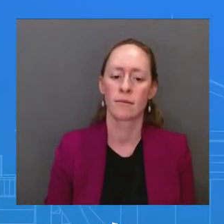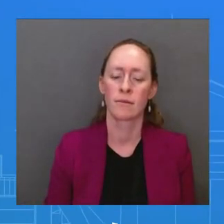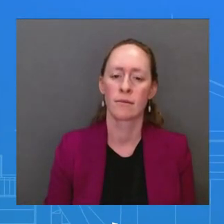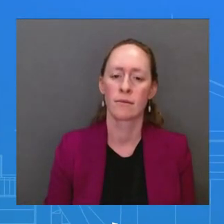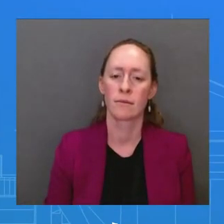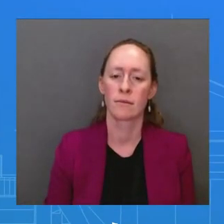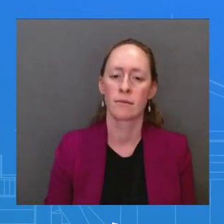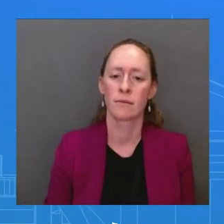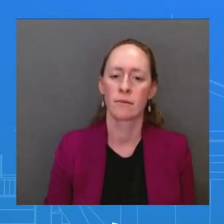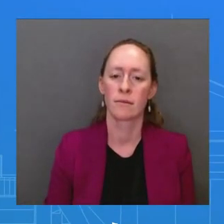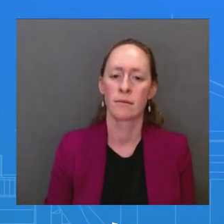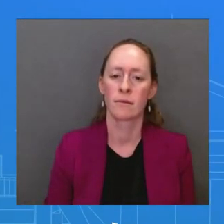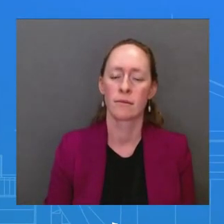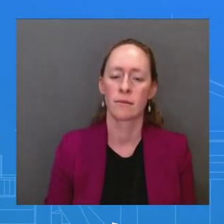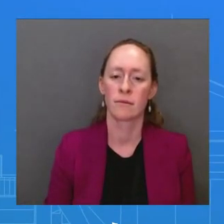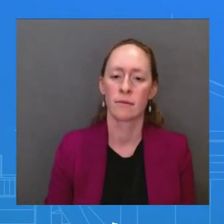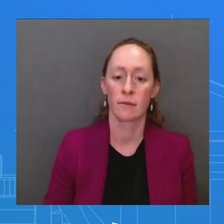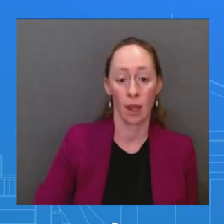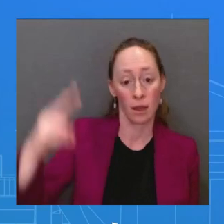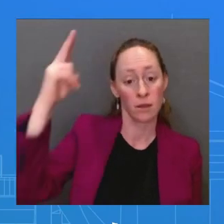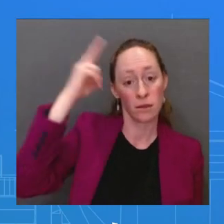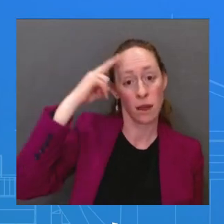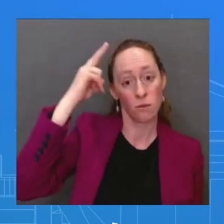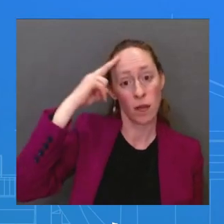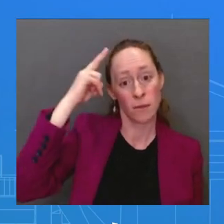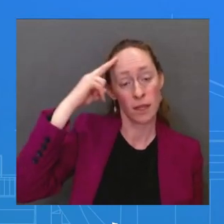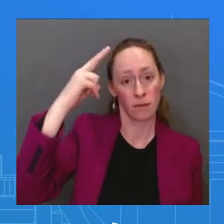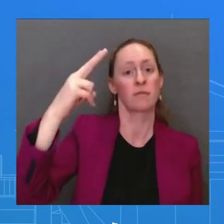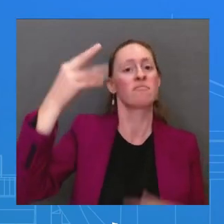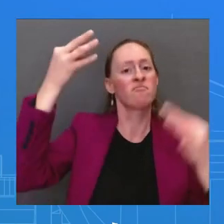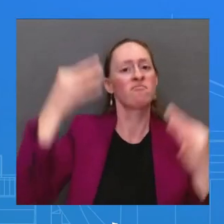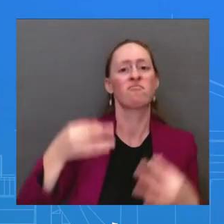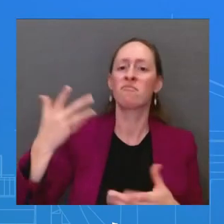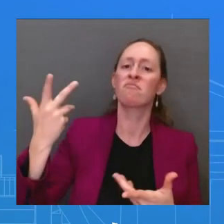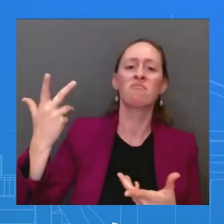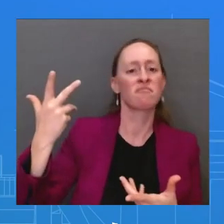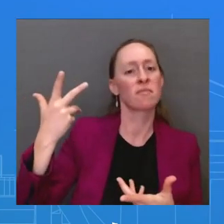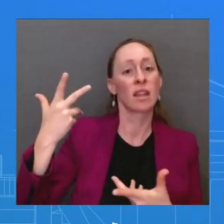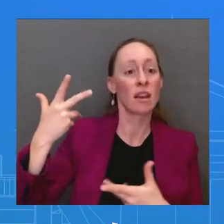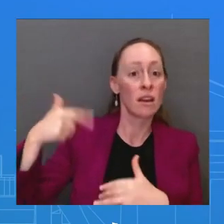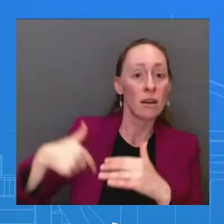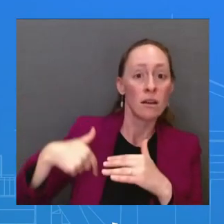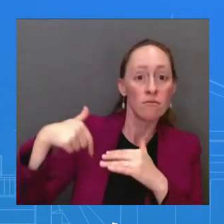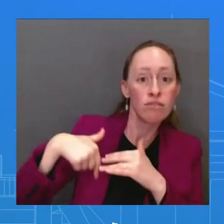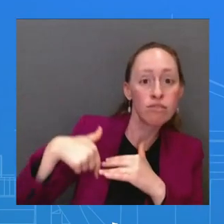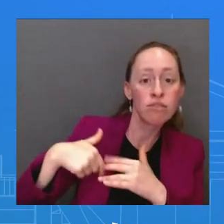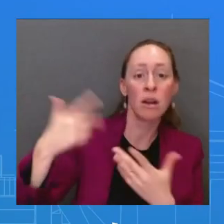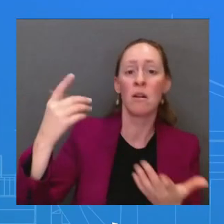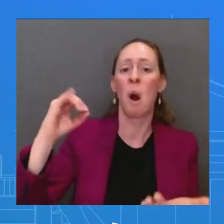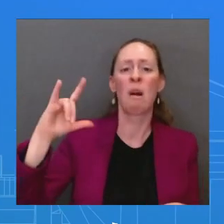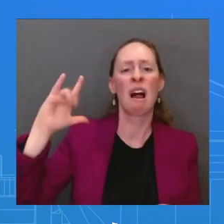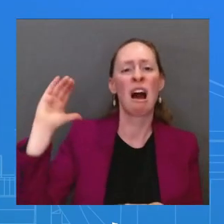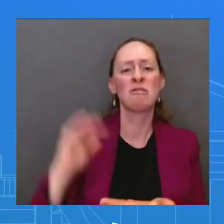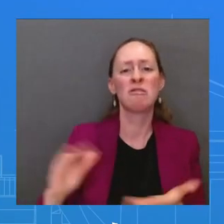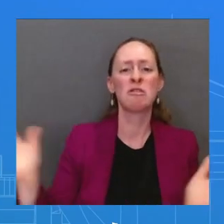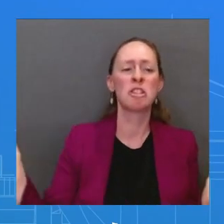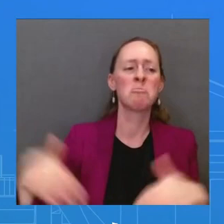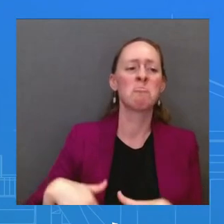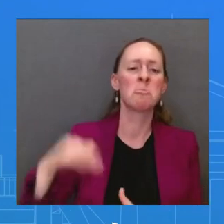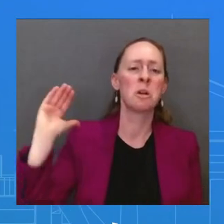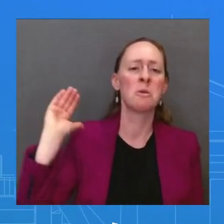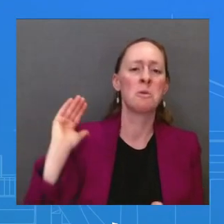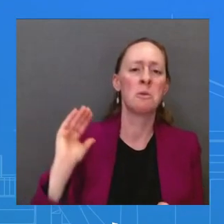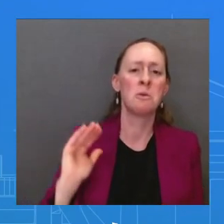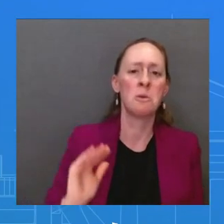geopolitically, how serious it is for the global oil market? You saw crude go above $90 a barrel today. And then separately, does that